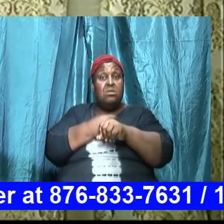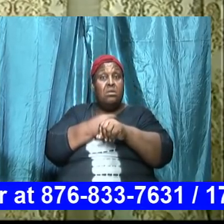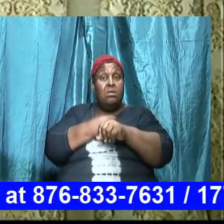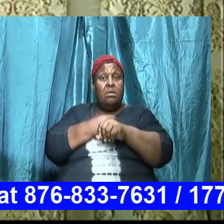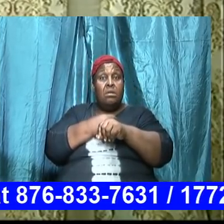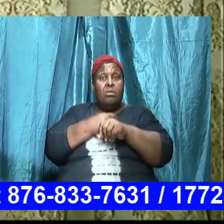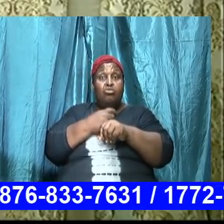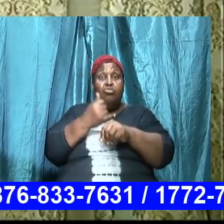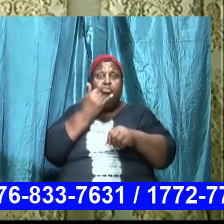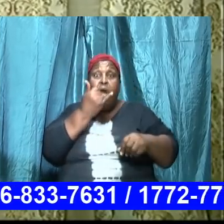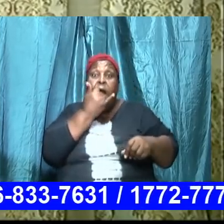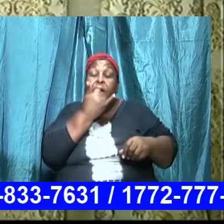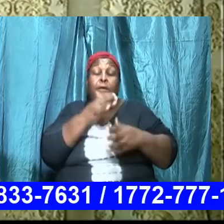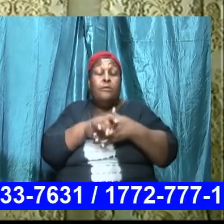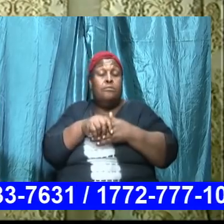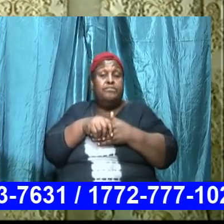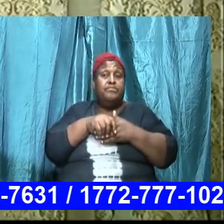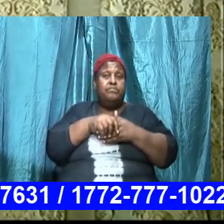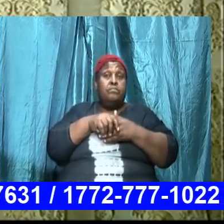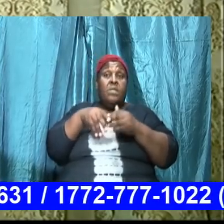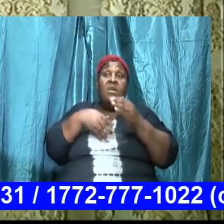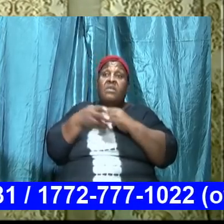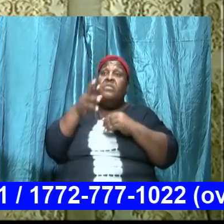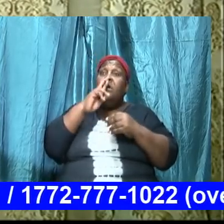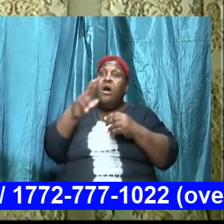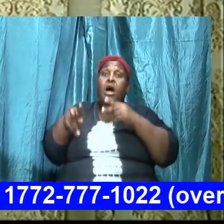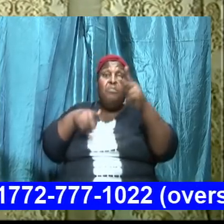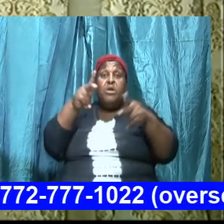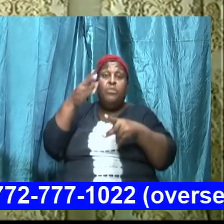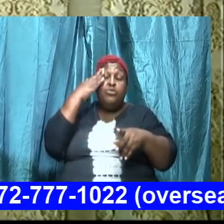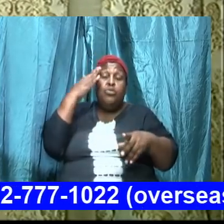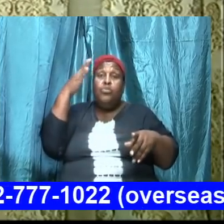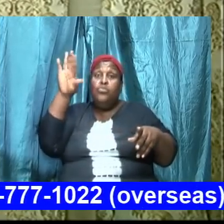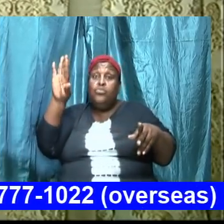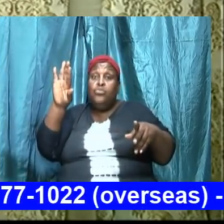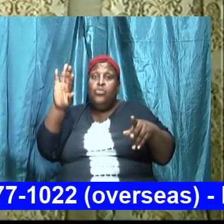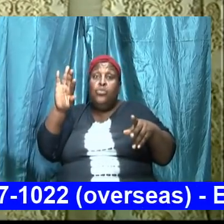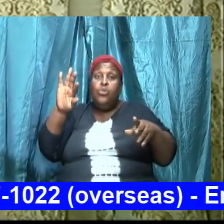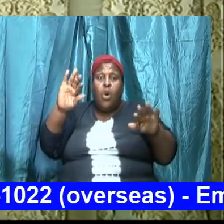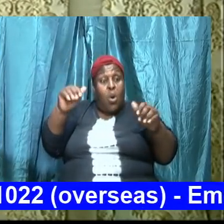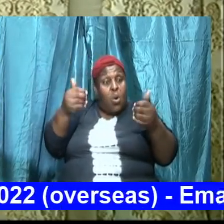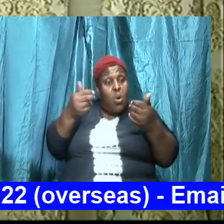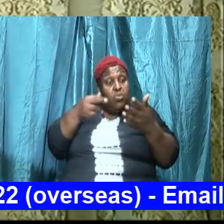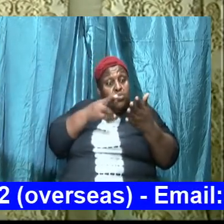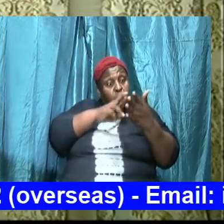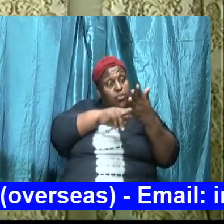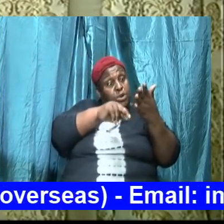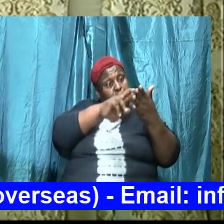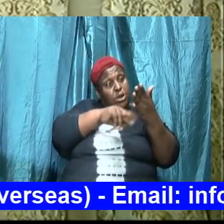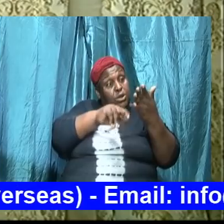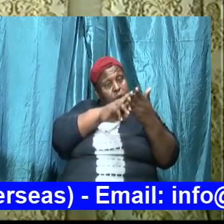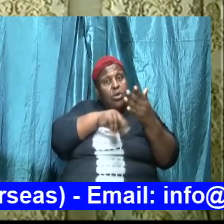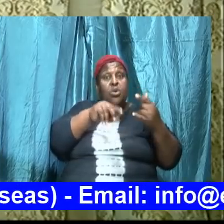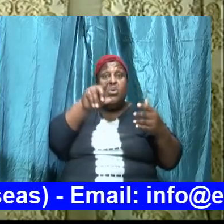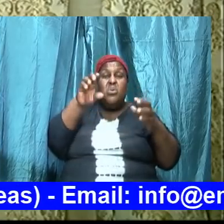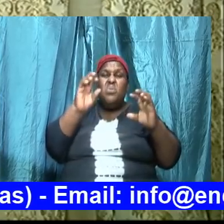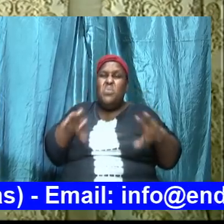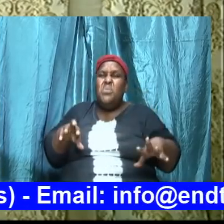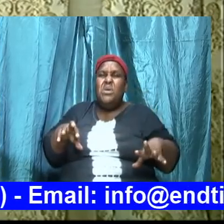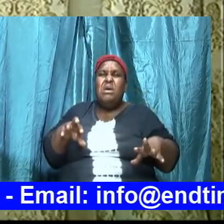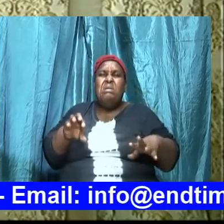there are folks that don't know to read and I mark you you can even listen to the word and even